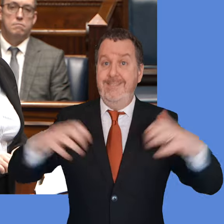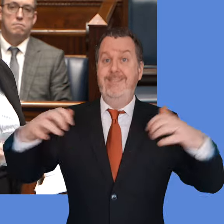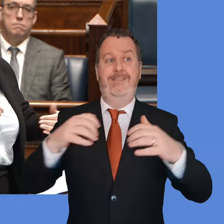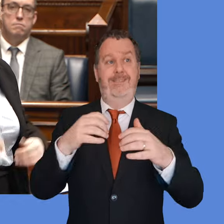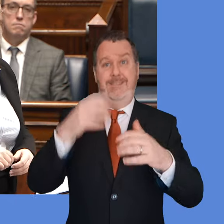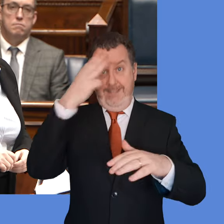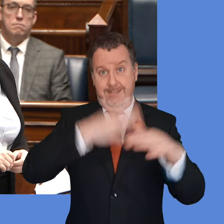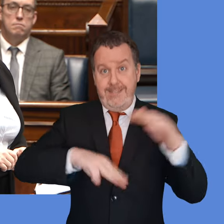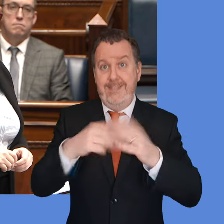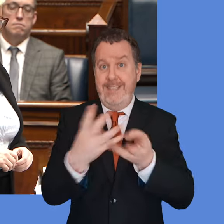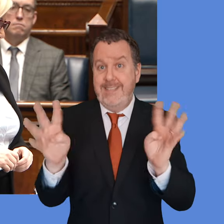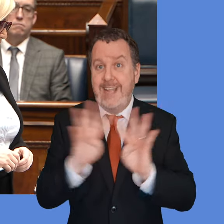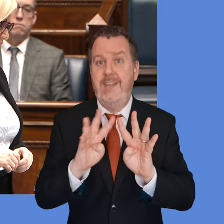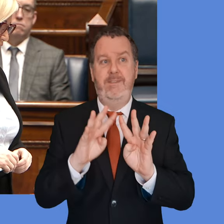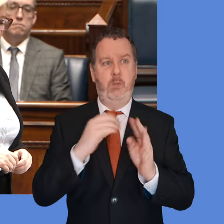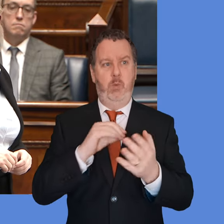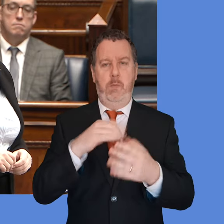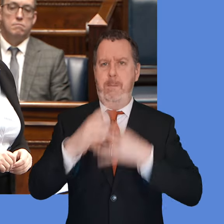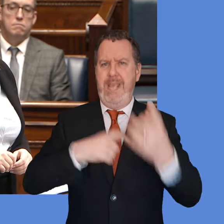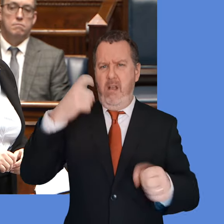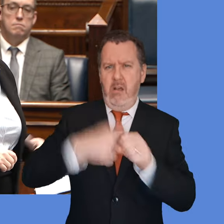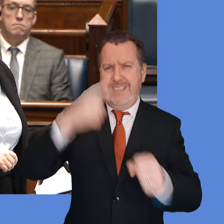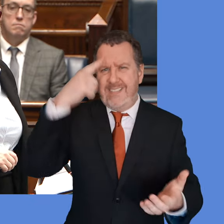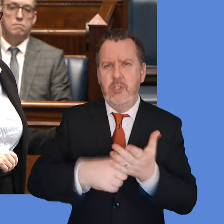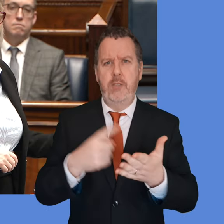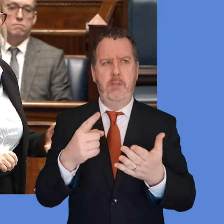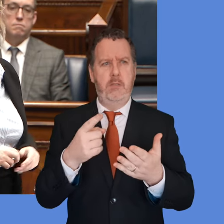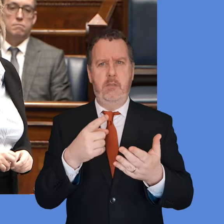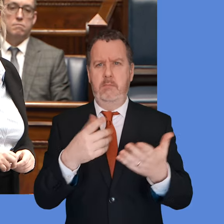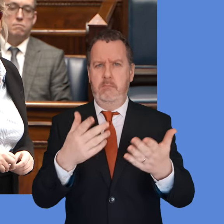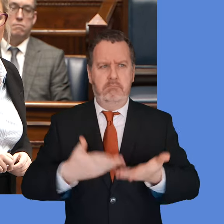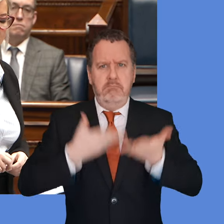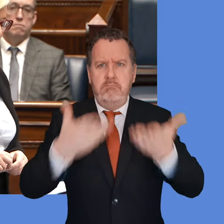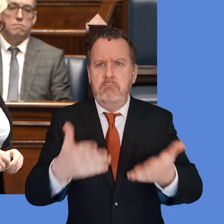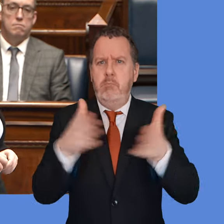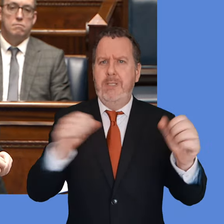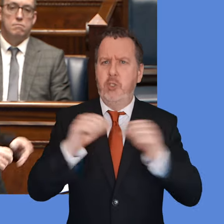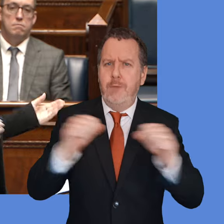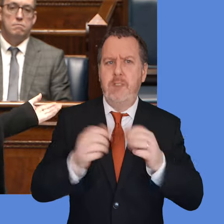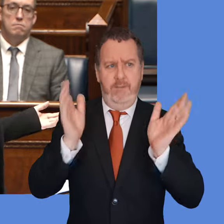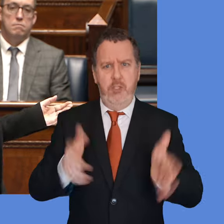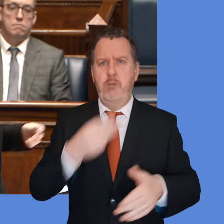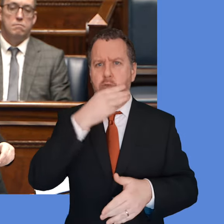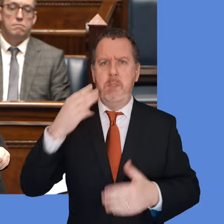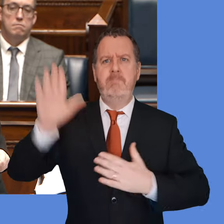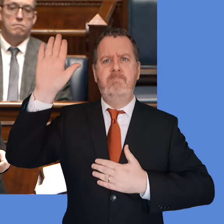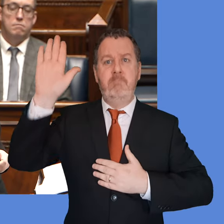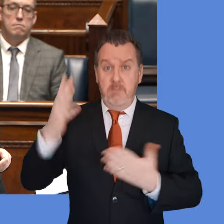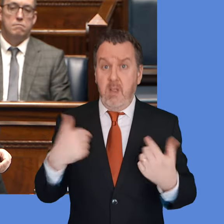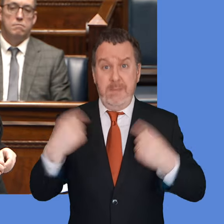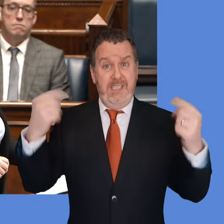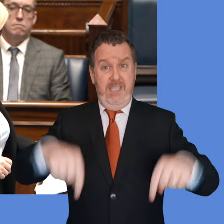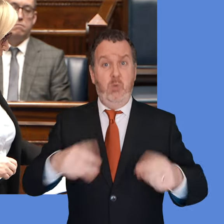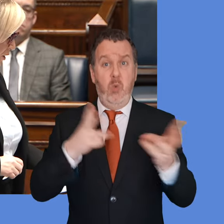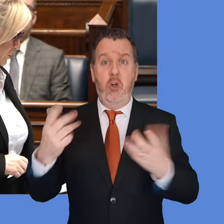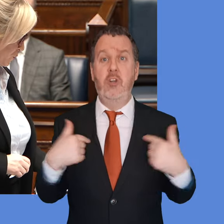Executive. We have chosen to go into the Executive and to take the hard decisions and actually deal with public services on a day-to-day basis. We have taken the pledge of